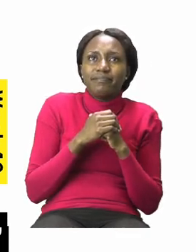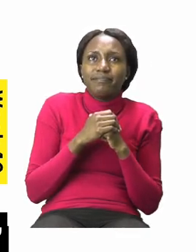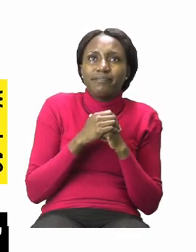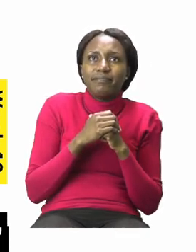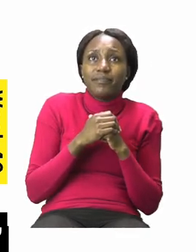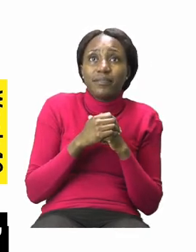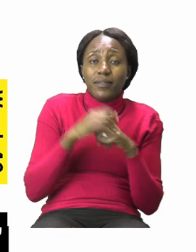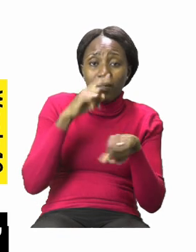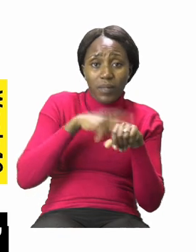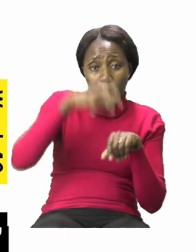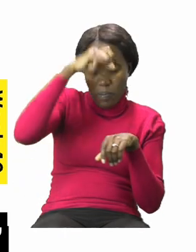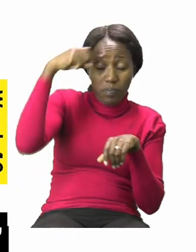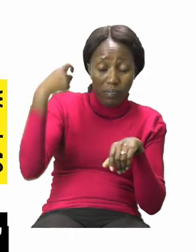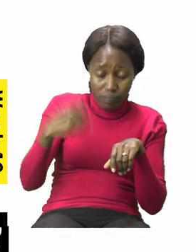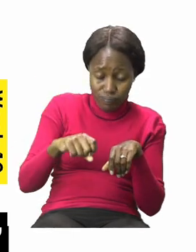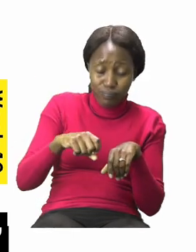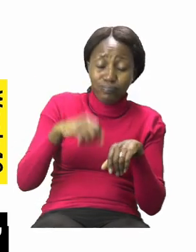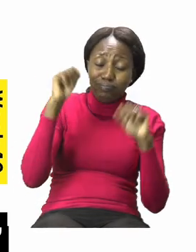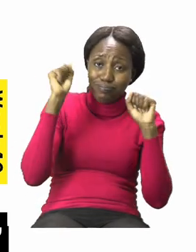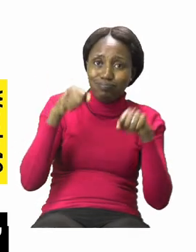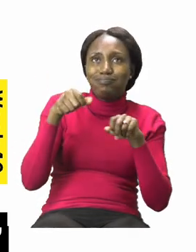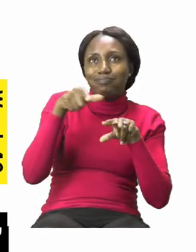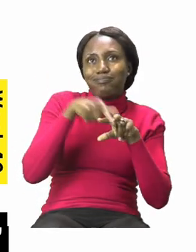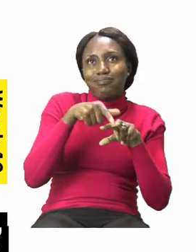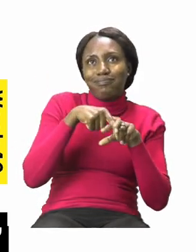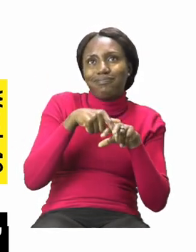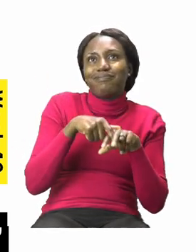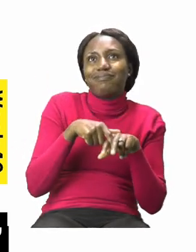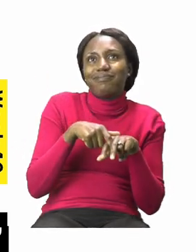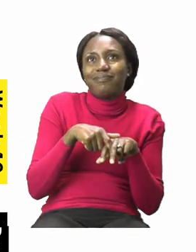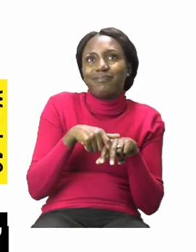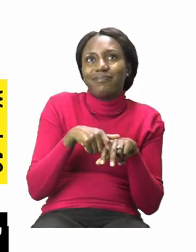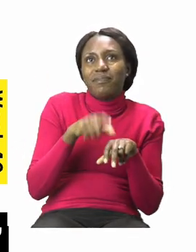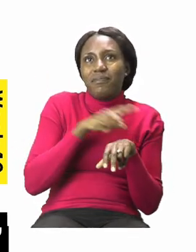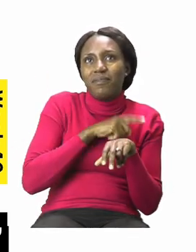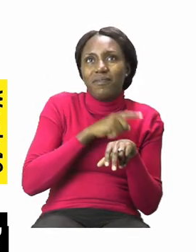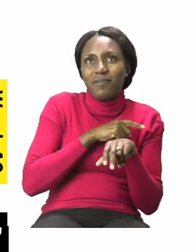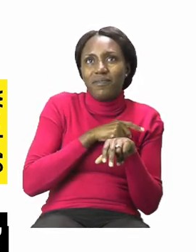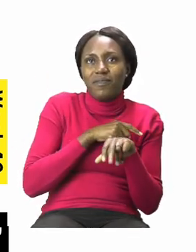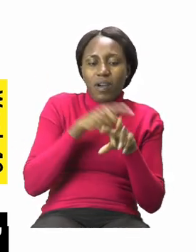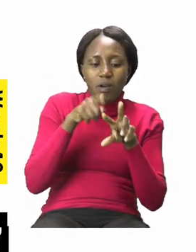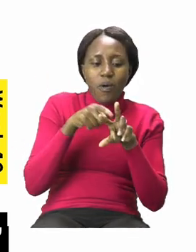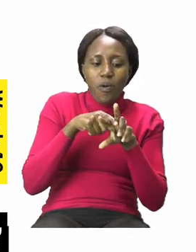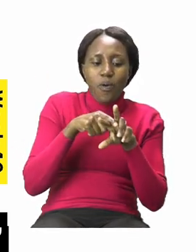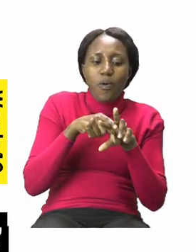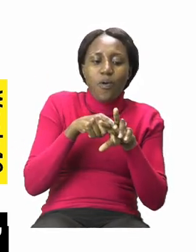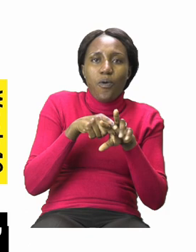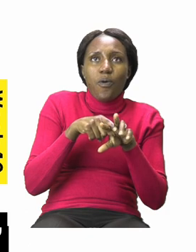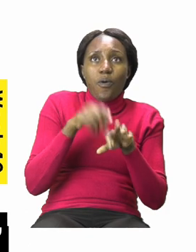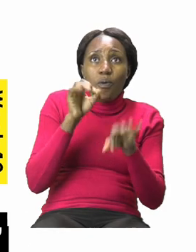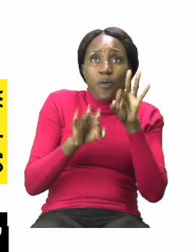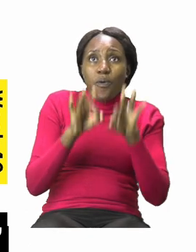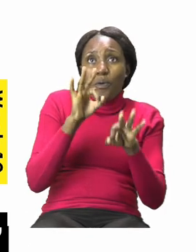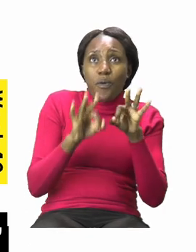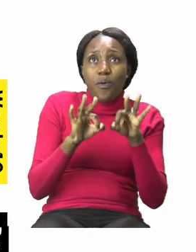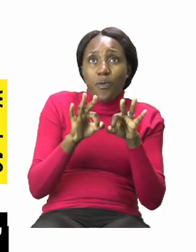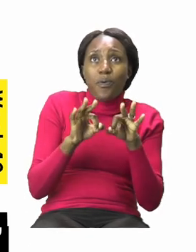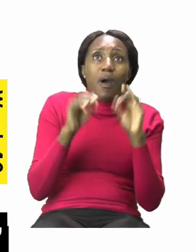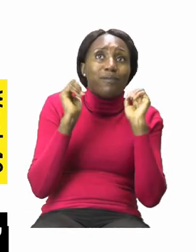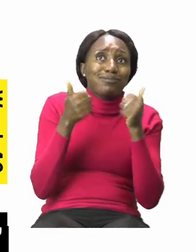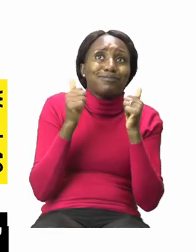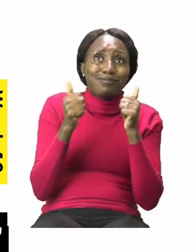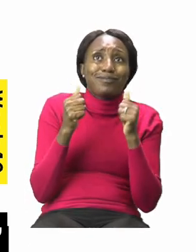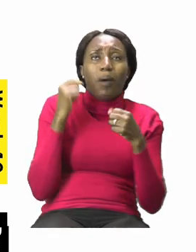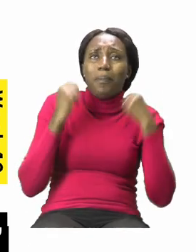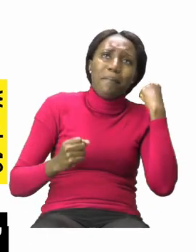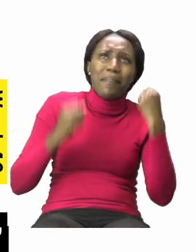for summer so that our toes can be nice and out in the sun and we can run around and